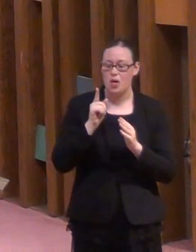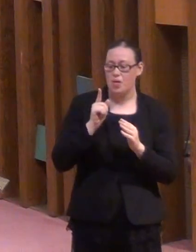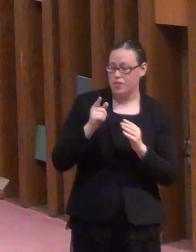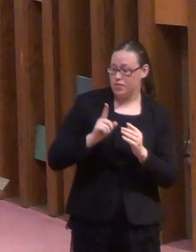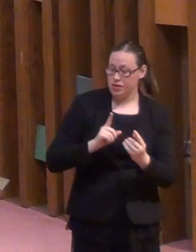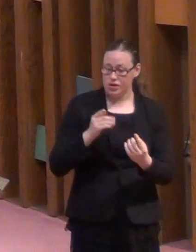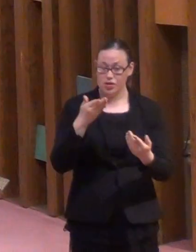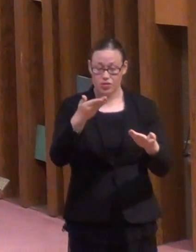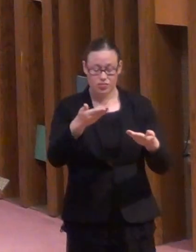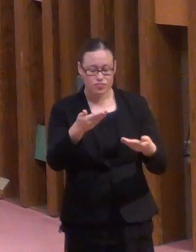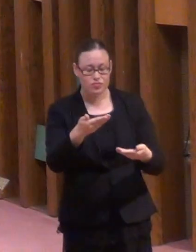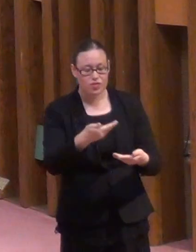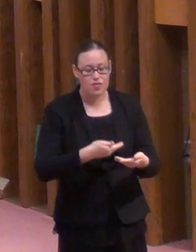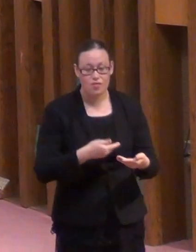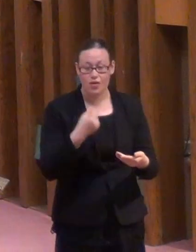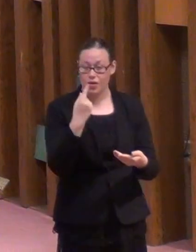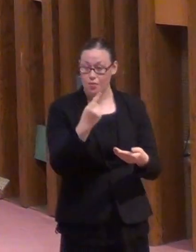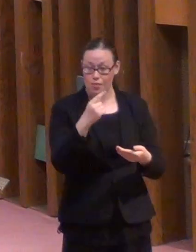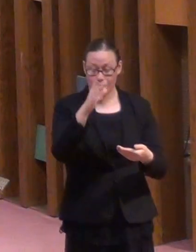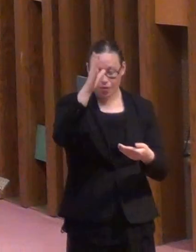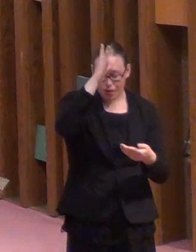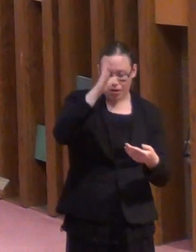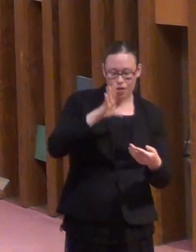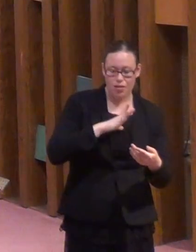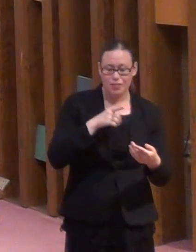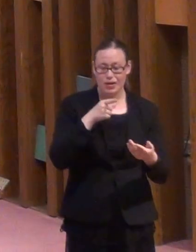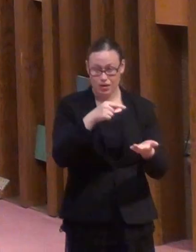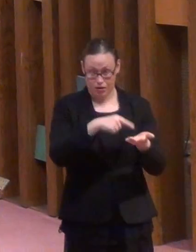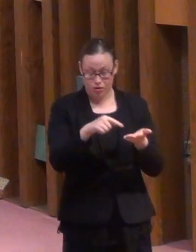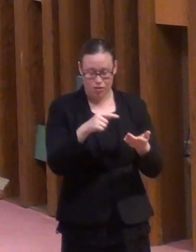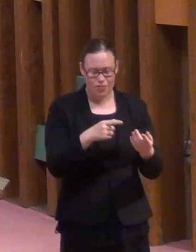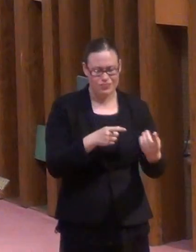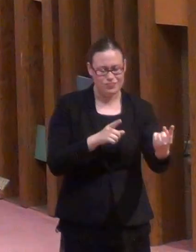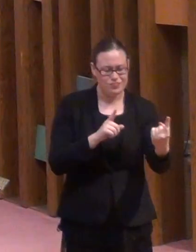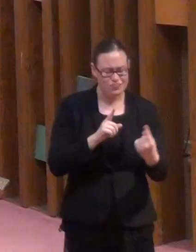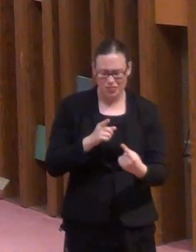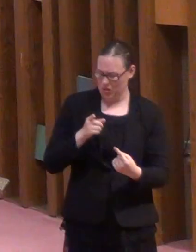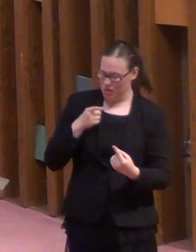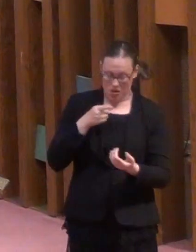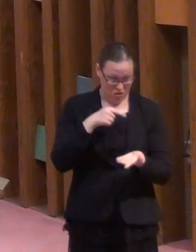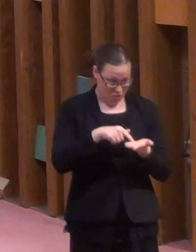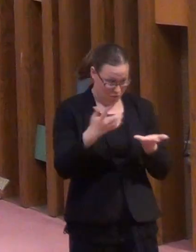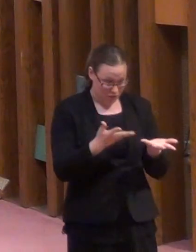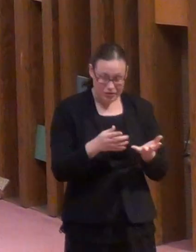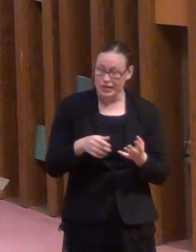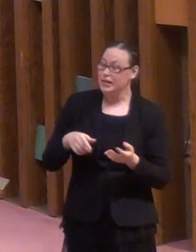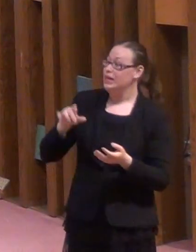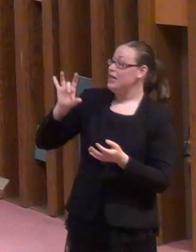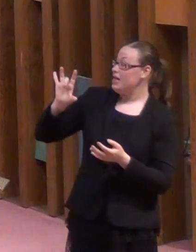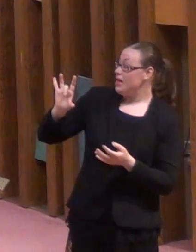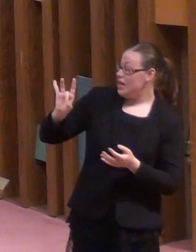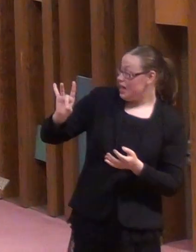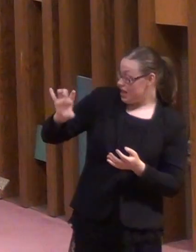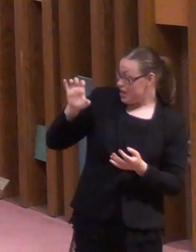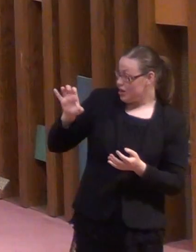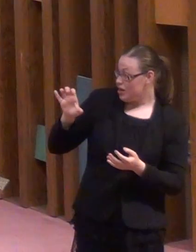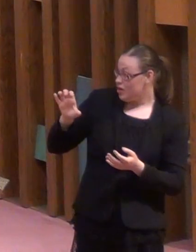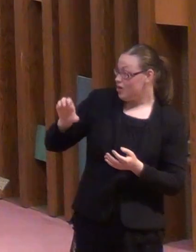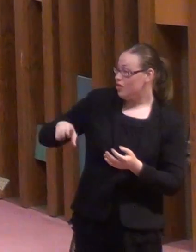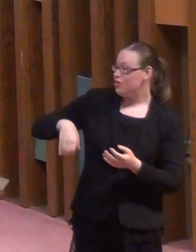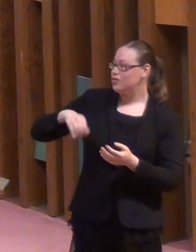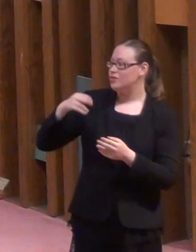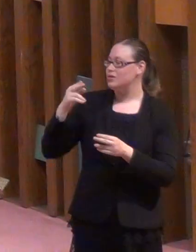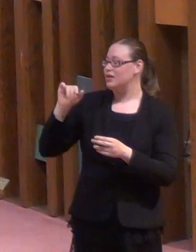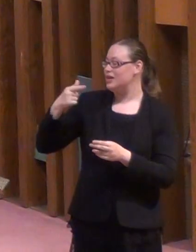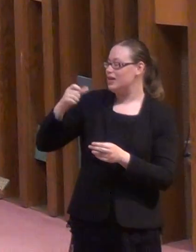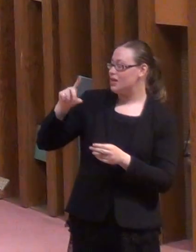how much do you owe my master? Eight hundred gallons of olive oil, he replied. The manager